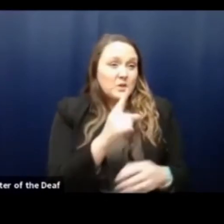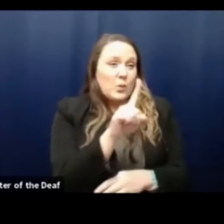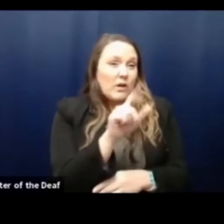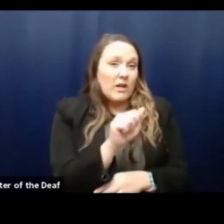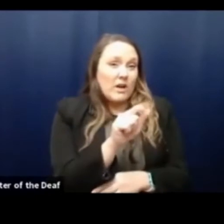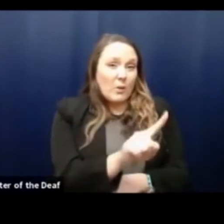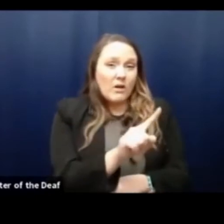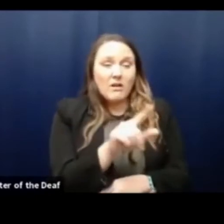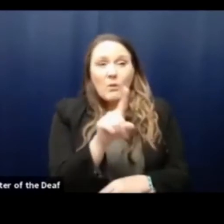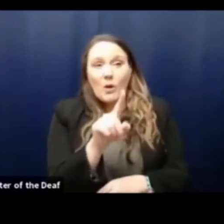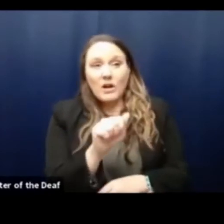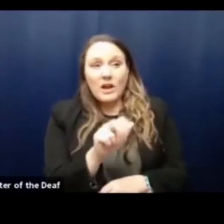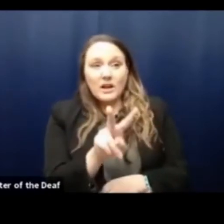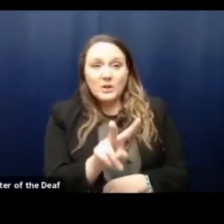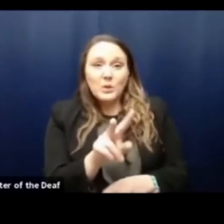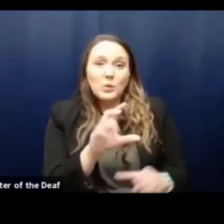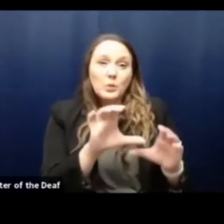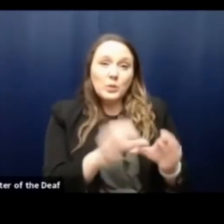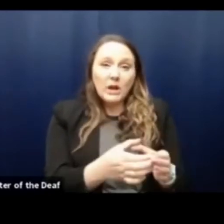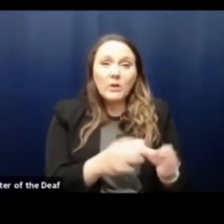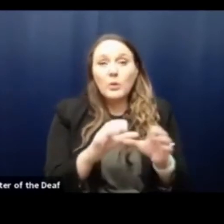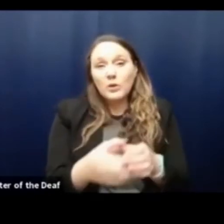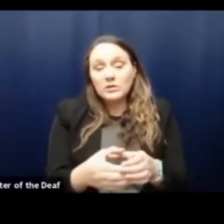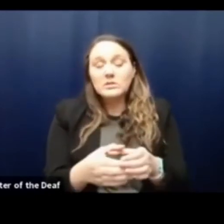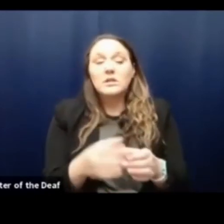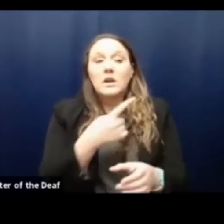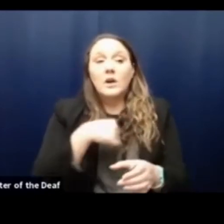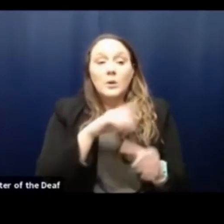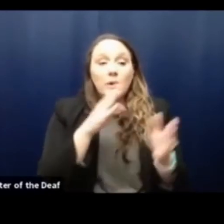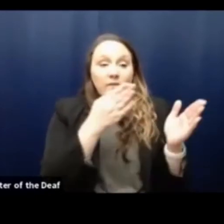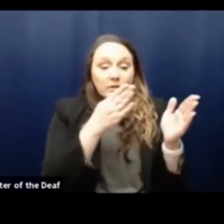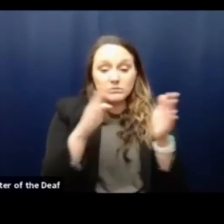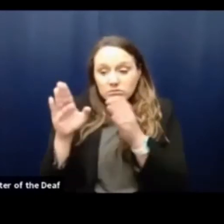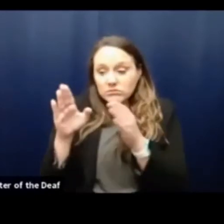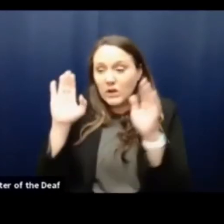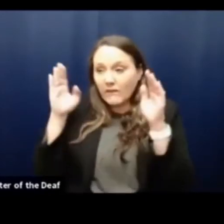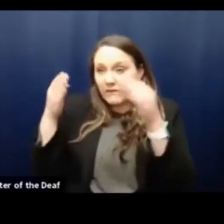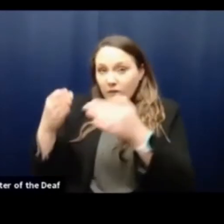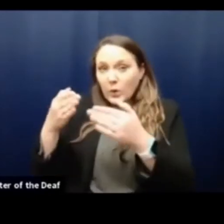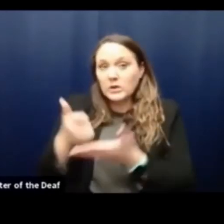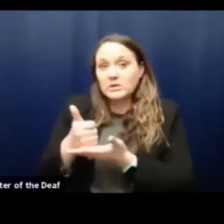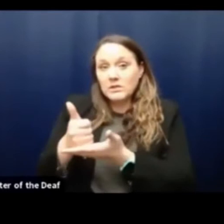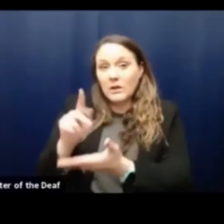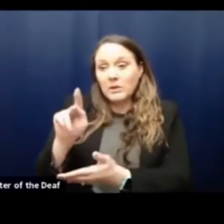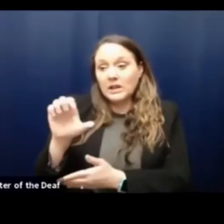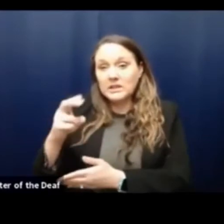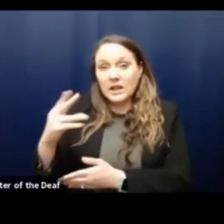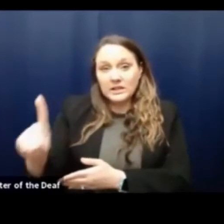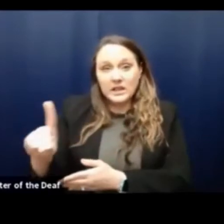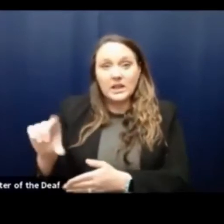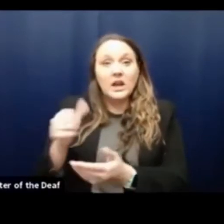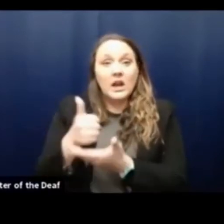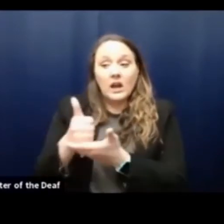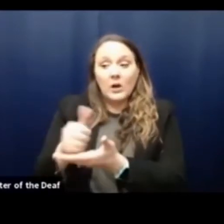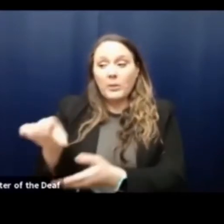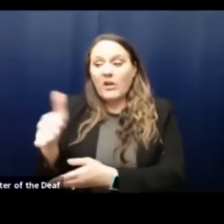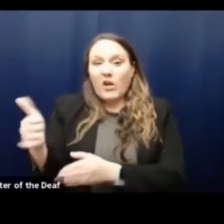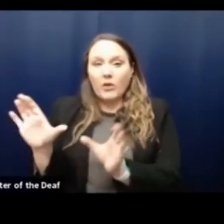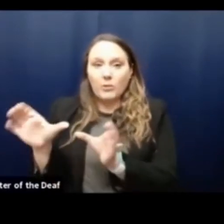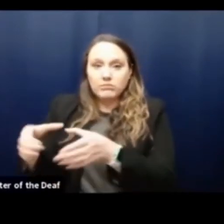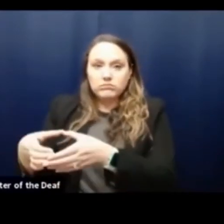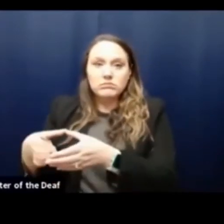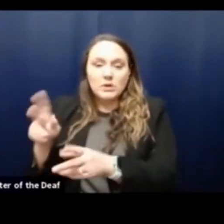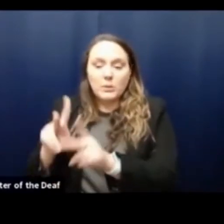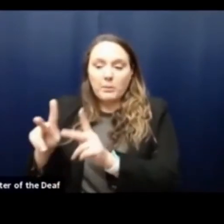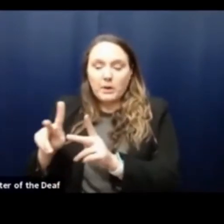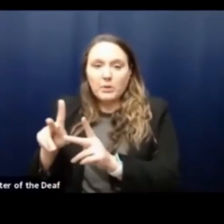mentioned, we've shifted our focus to helping the Knox County Health Department vaccinate other populations that are eligible. I